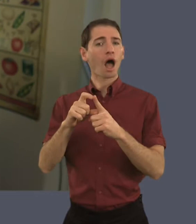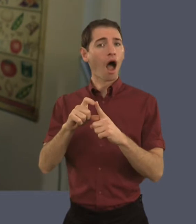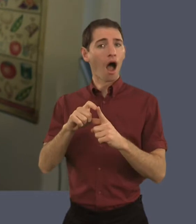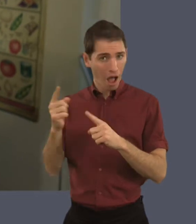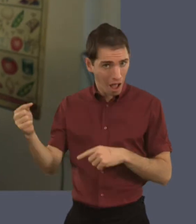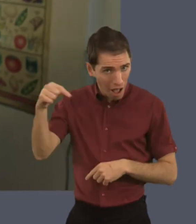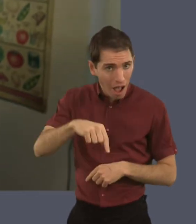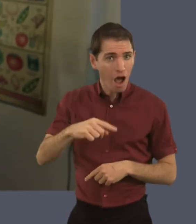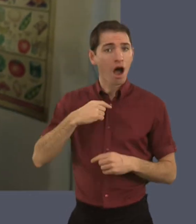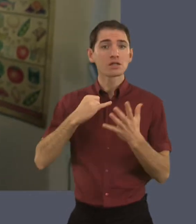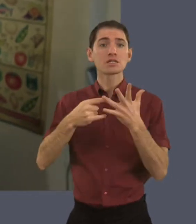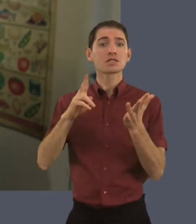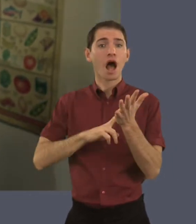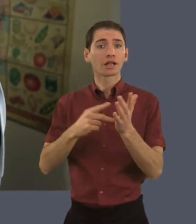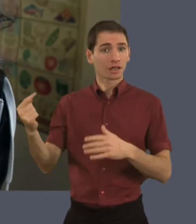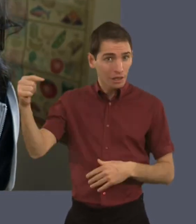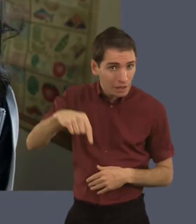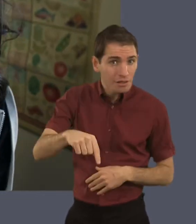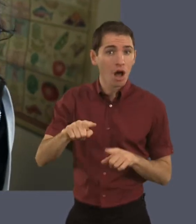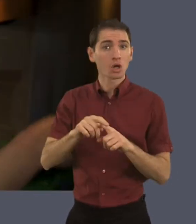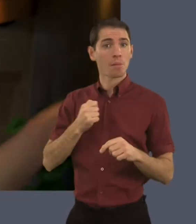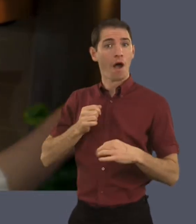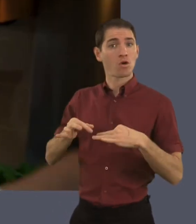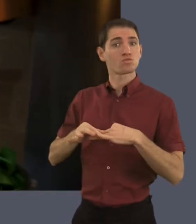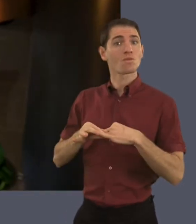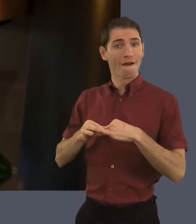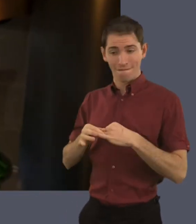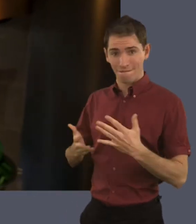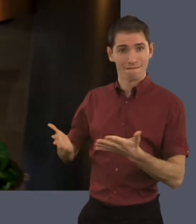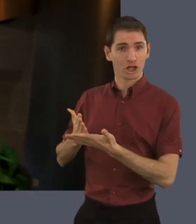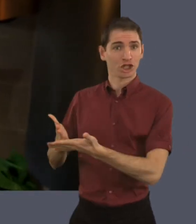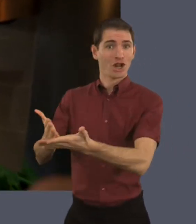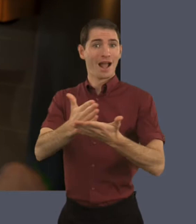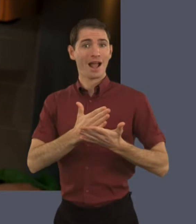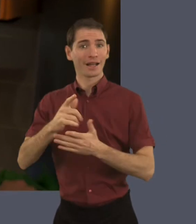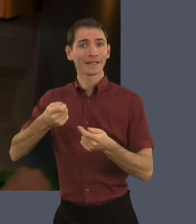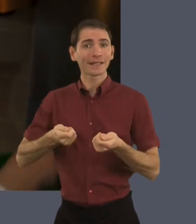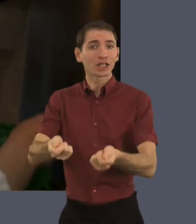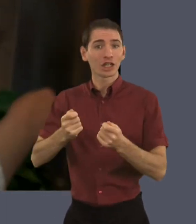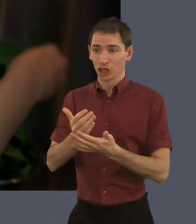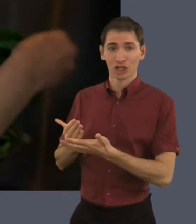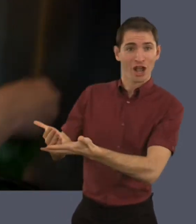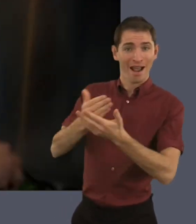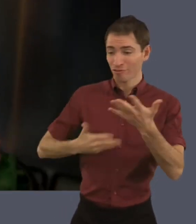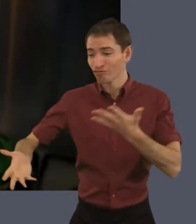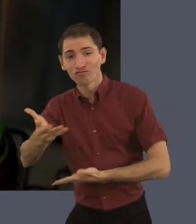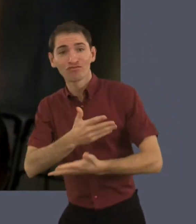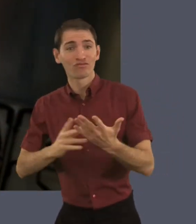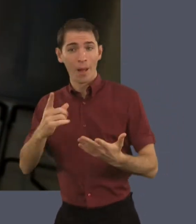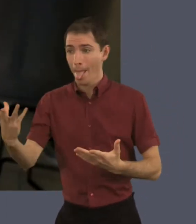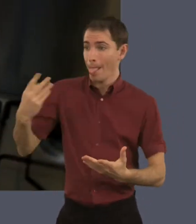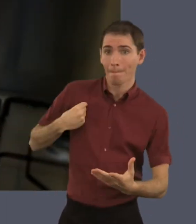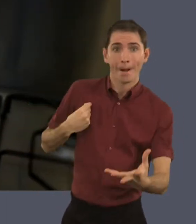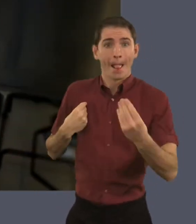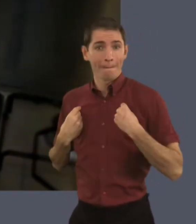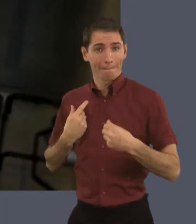my daughter, my son, as well as my wife, they started sharing the kitchen. They helped